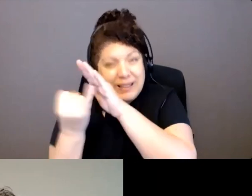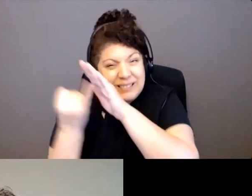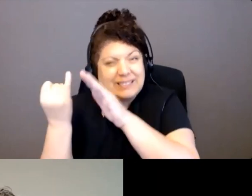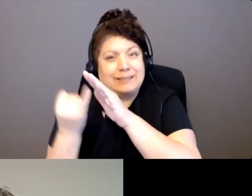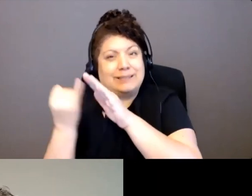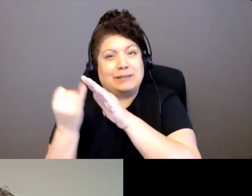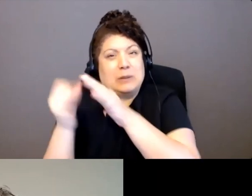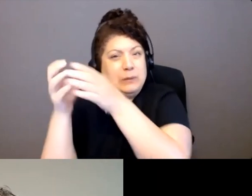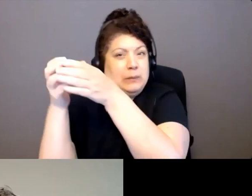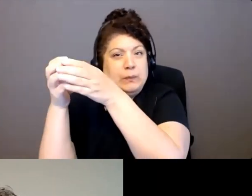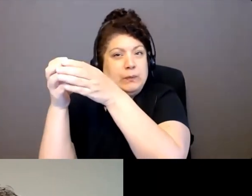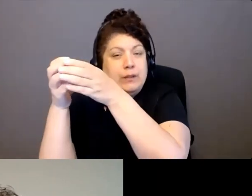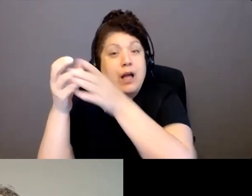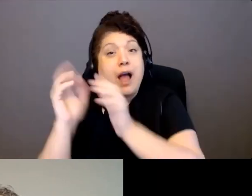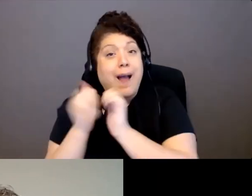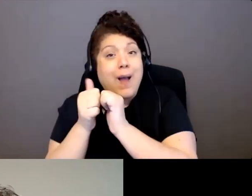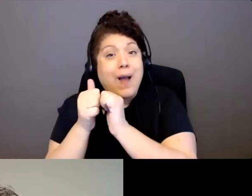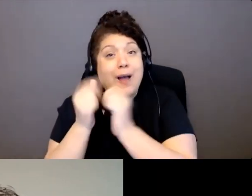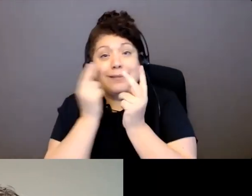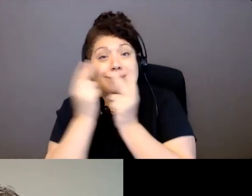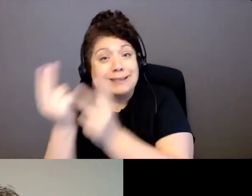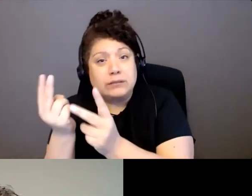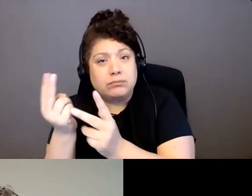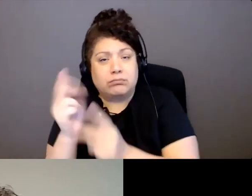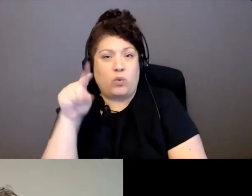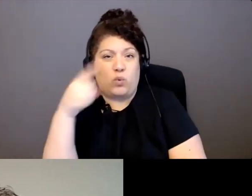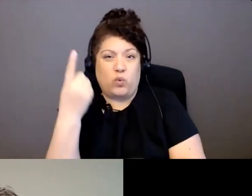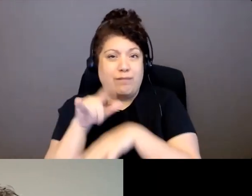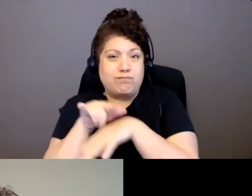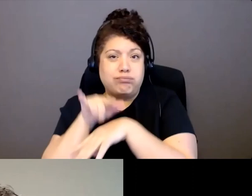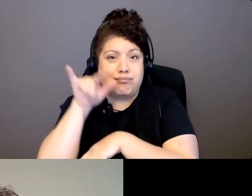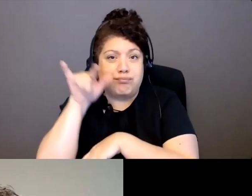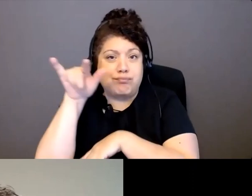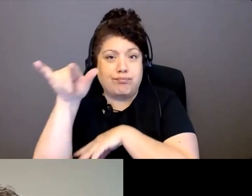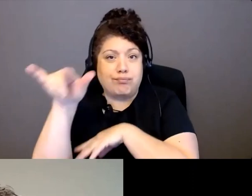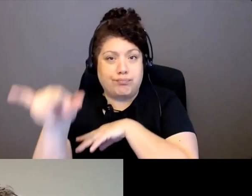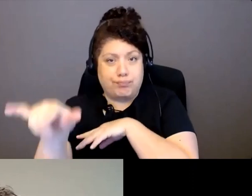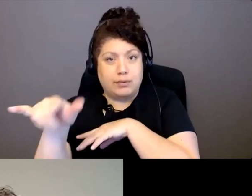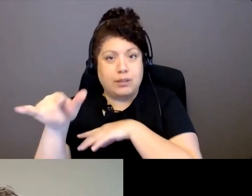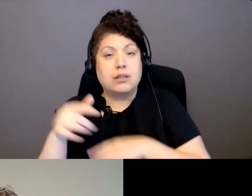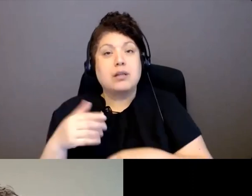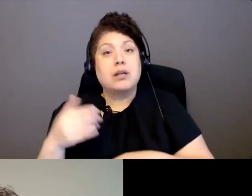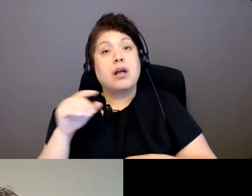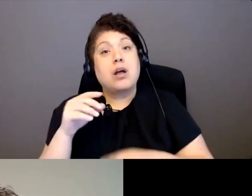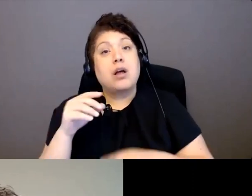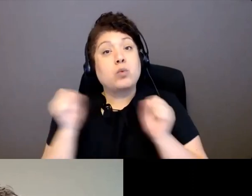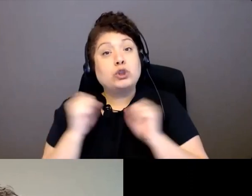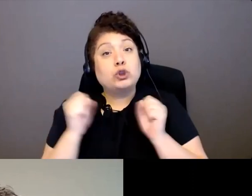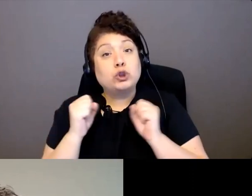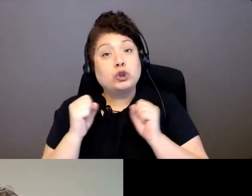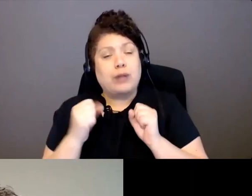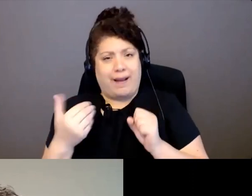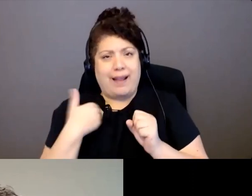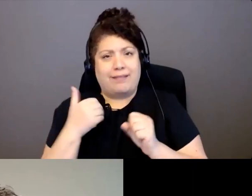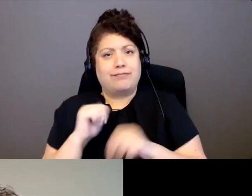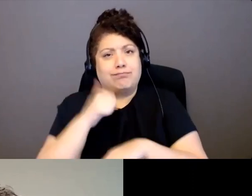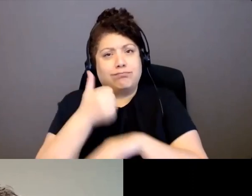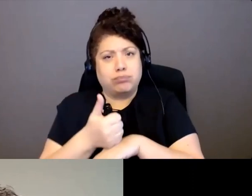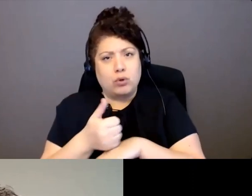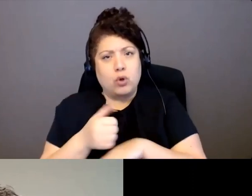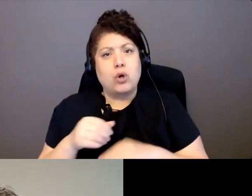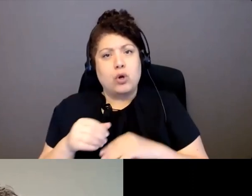is through air. Fly in winter road and their